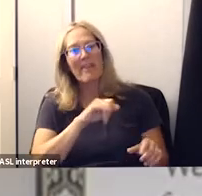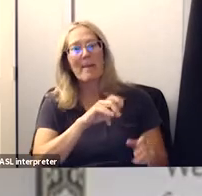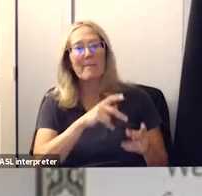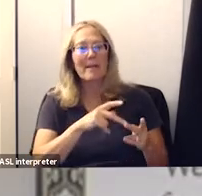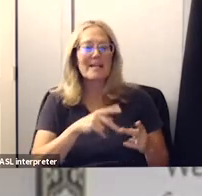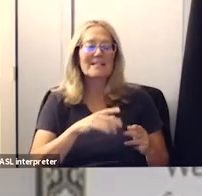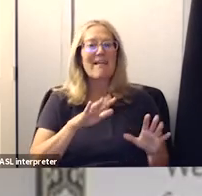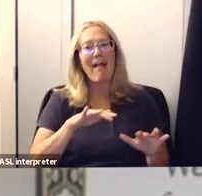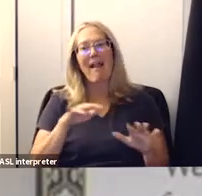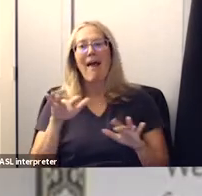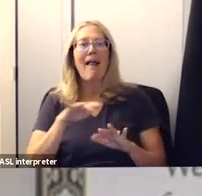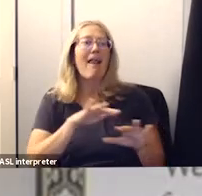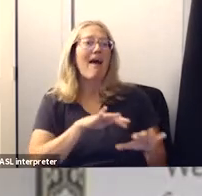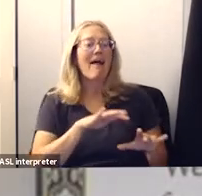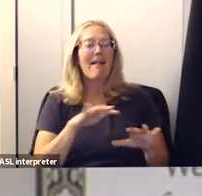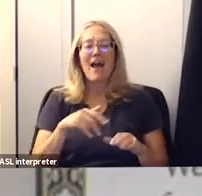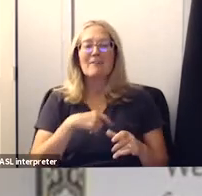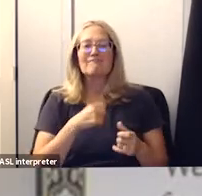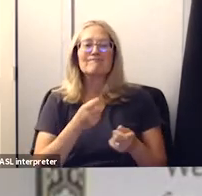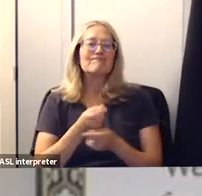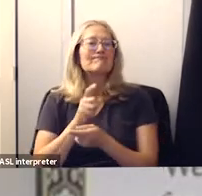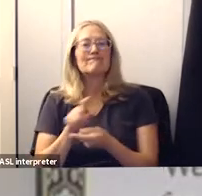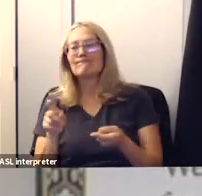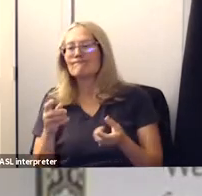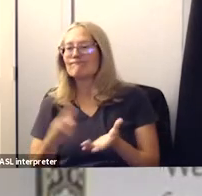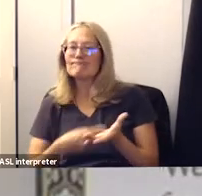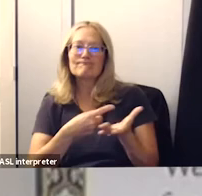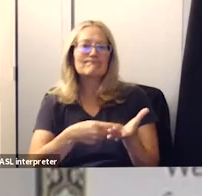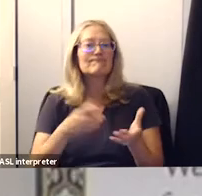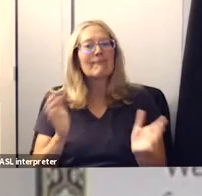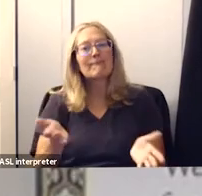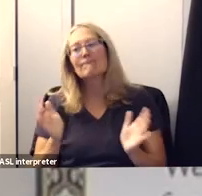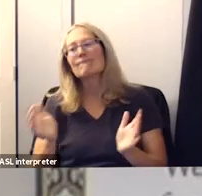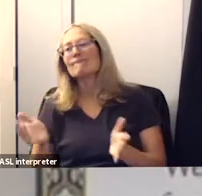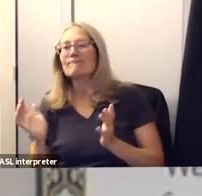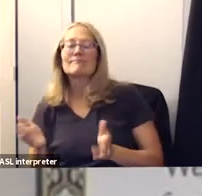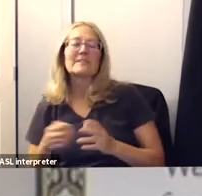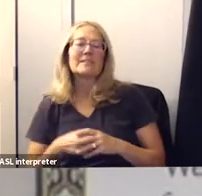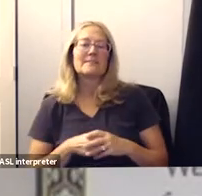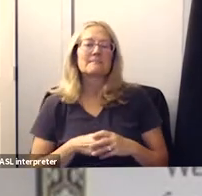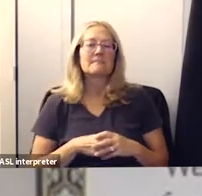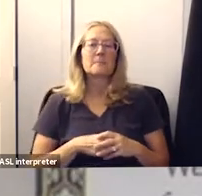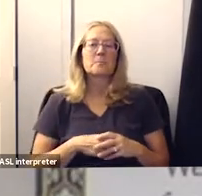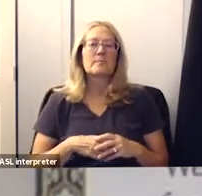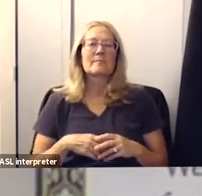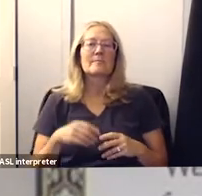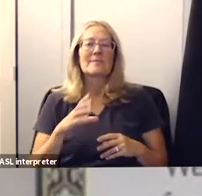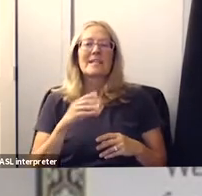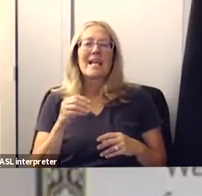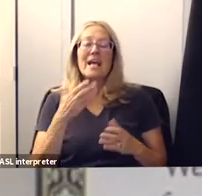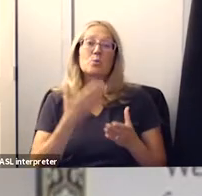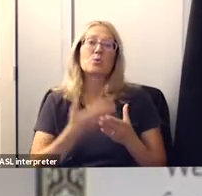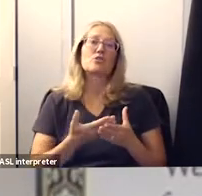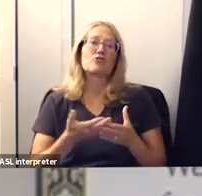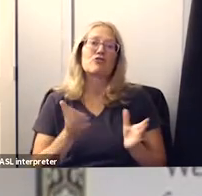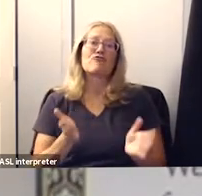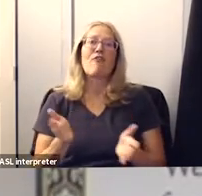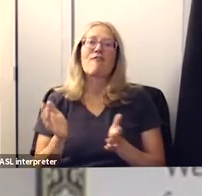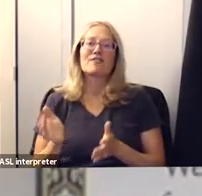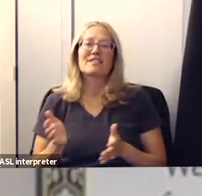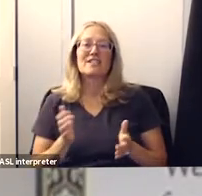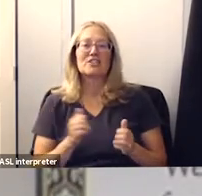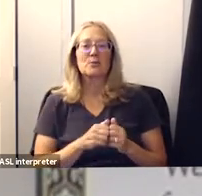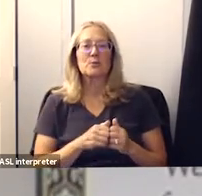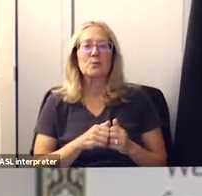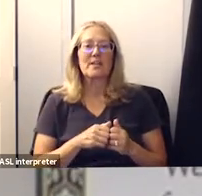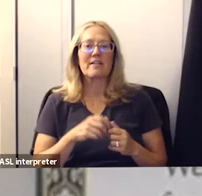let's get you to meet some people and other students and whatnot and um and just you know good conversations about such